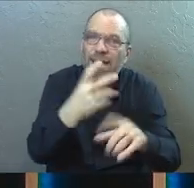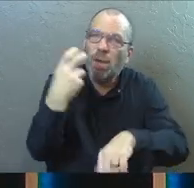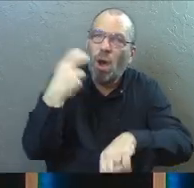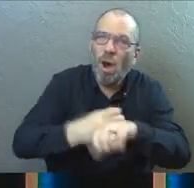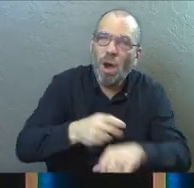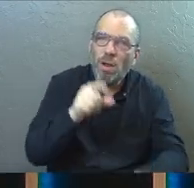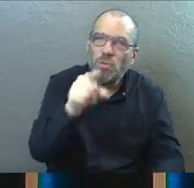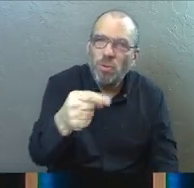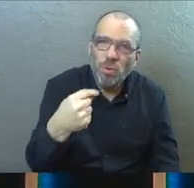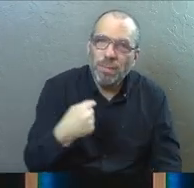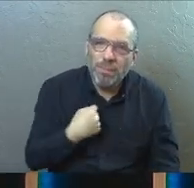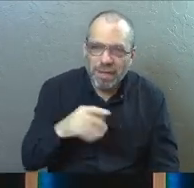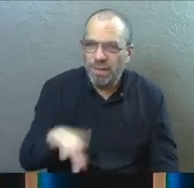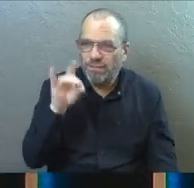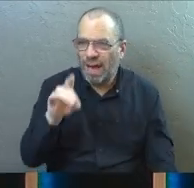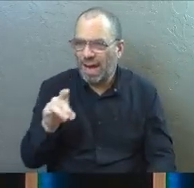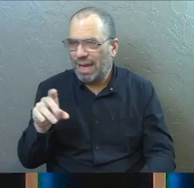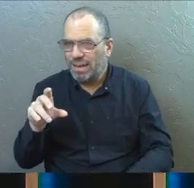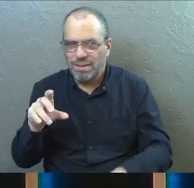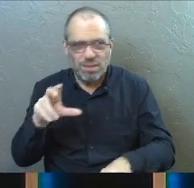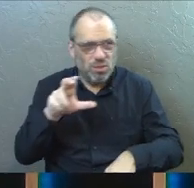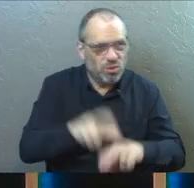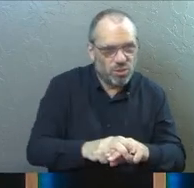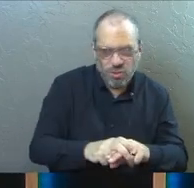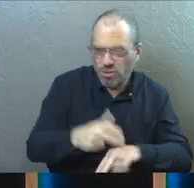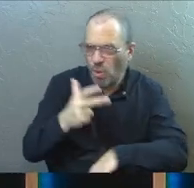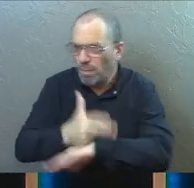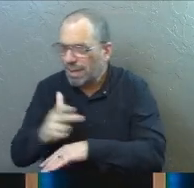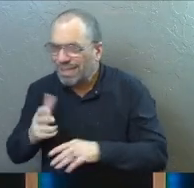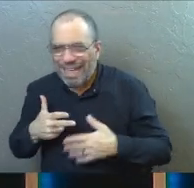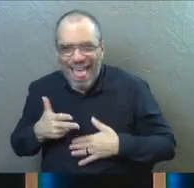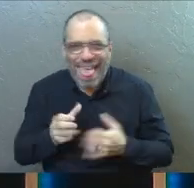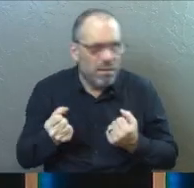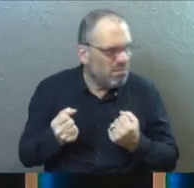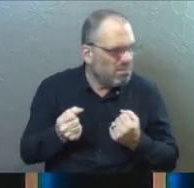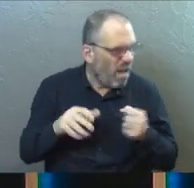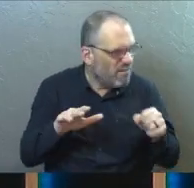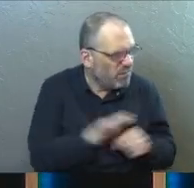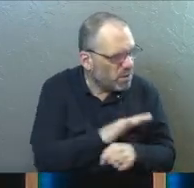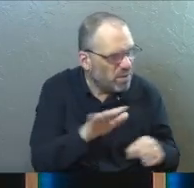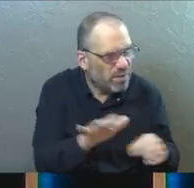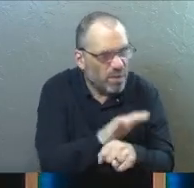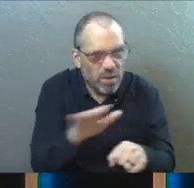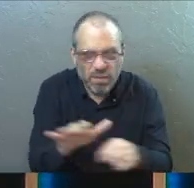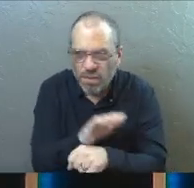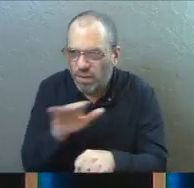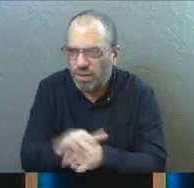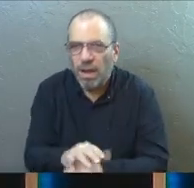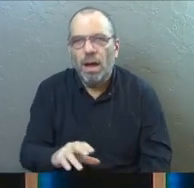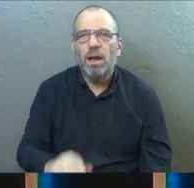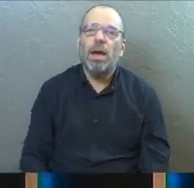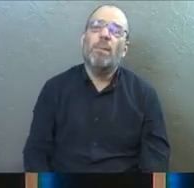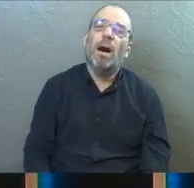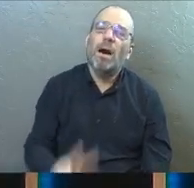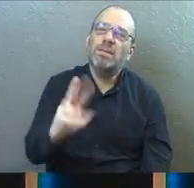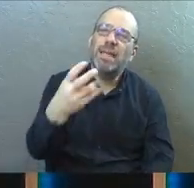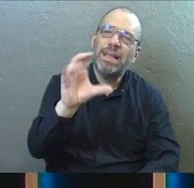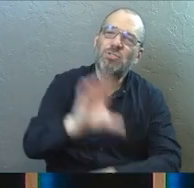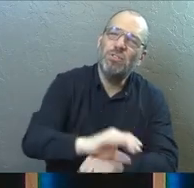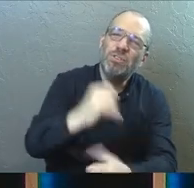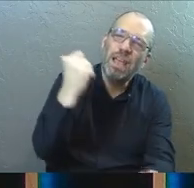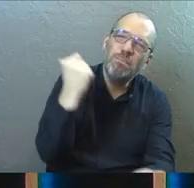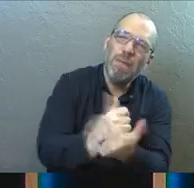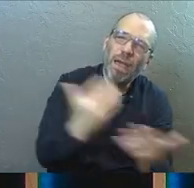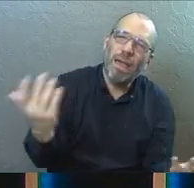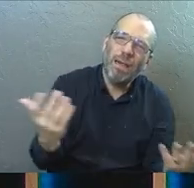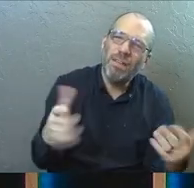us. It can be hard to find a seat in church or a parking spot. Come on, second service. That deserved an amen. Come